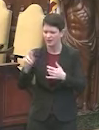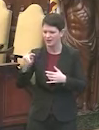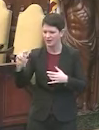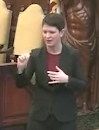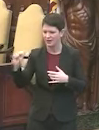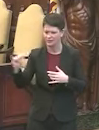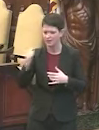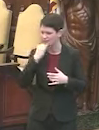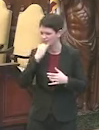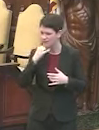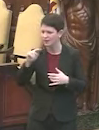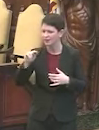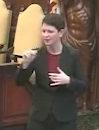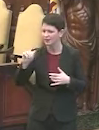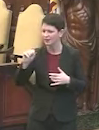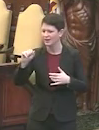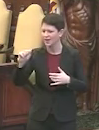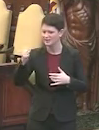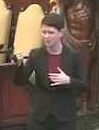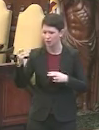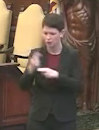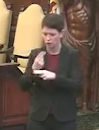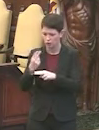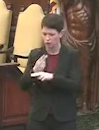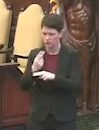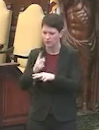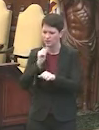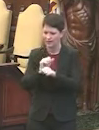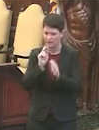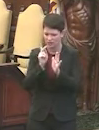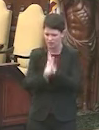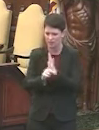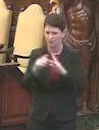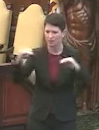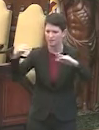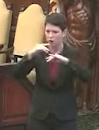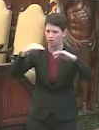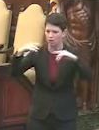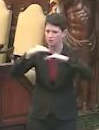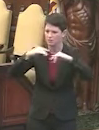NSA, I'm sorry, that NASA is using that actually kill the particles.